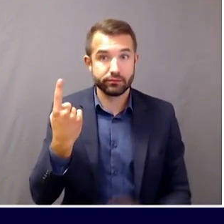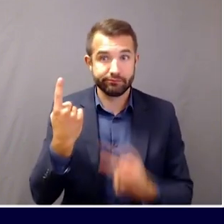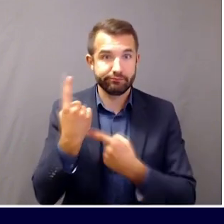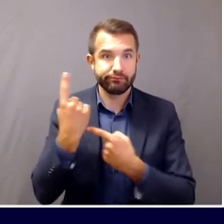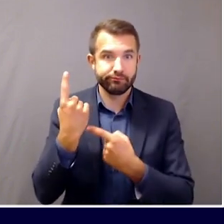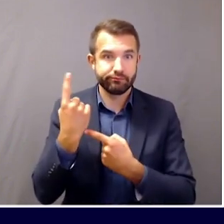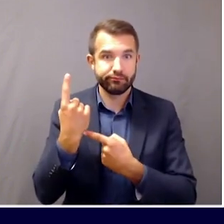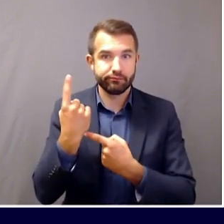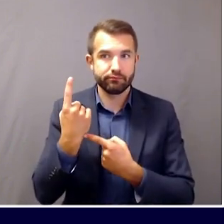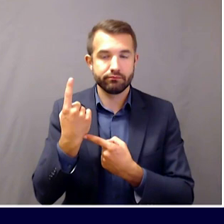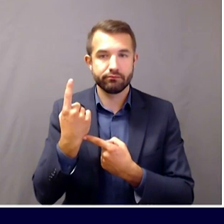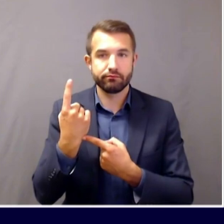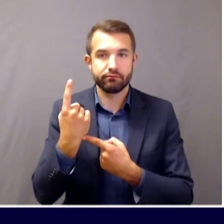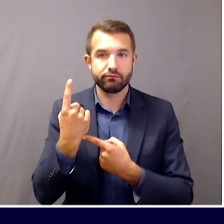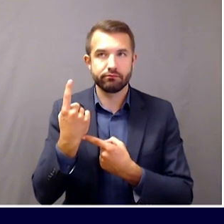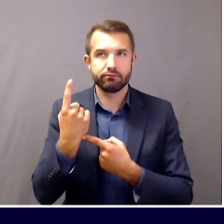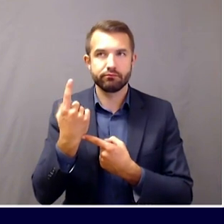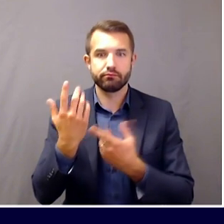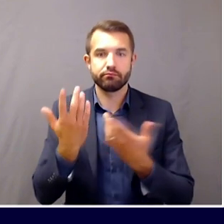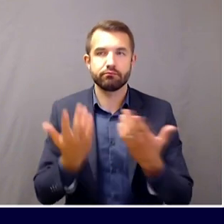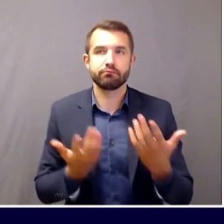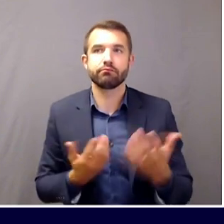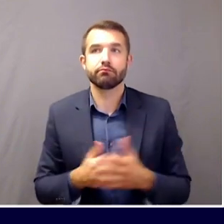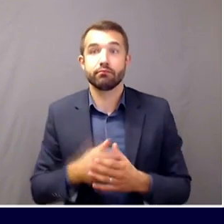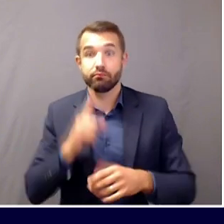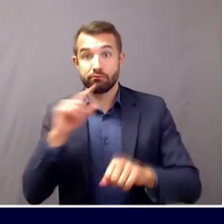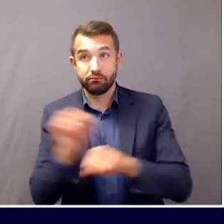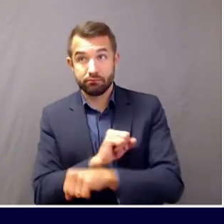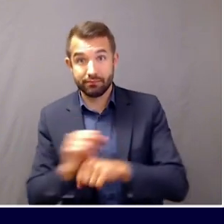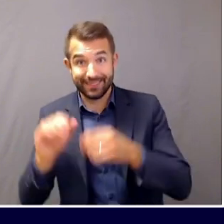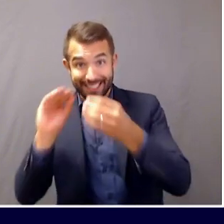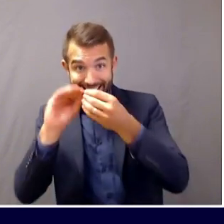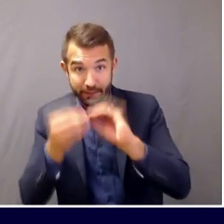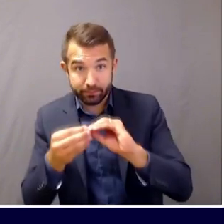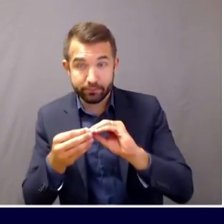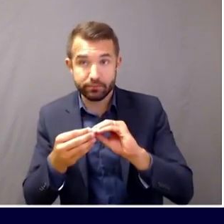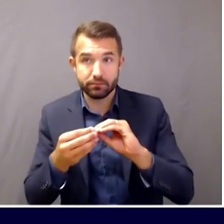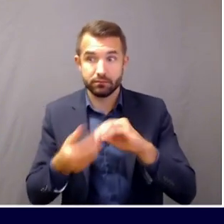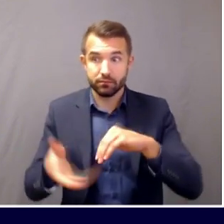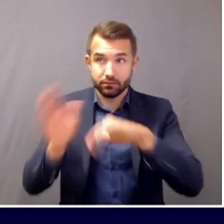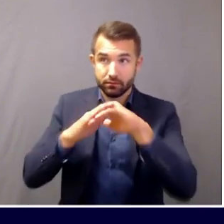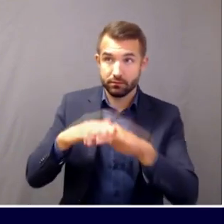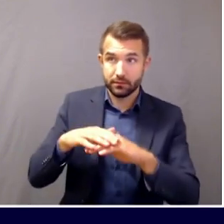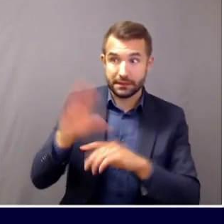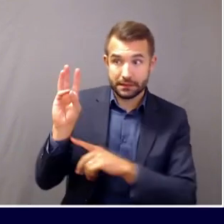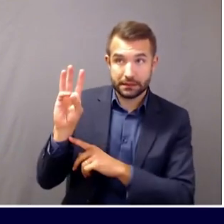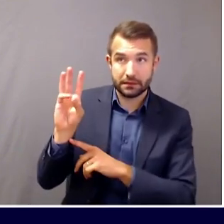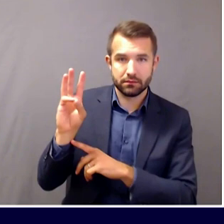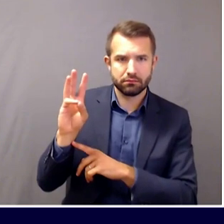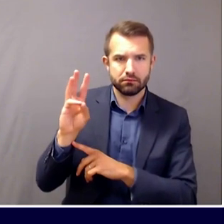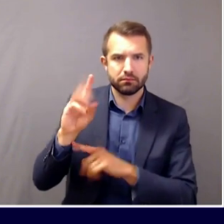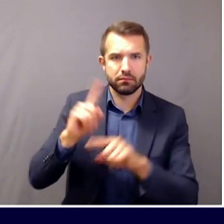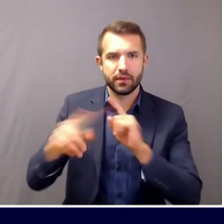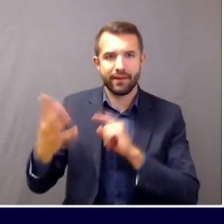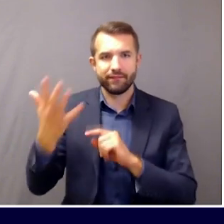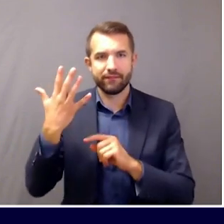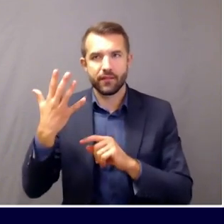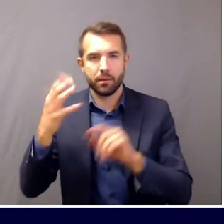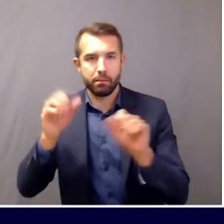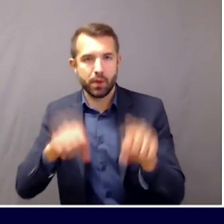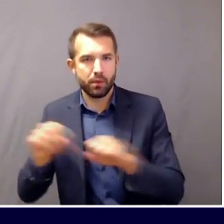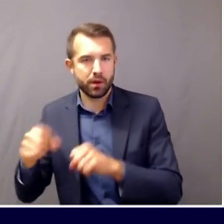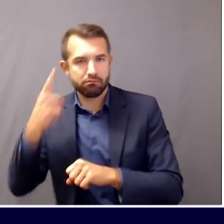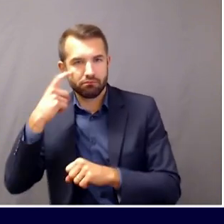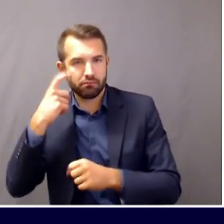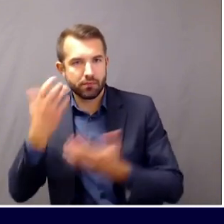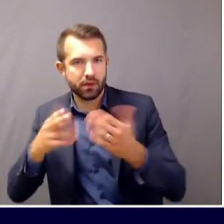believe the actual number of new cases is six, but then five were reclassified. So I just want to make sure I'm describing it